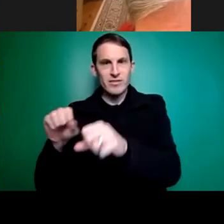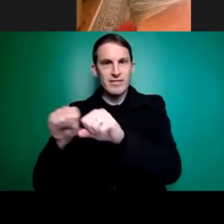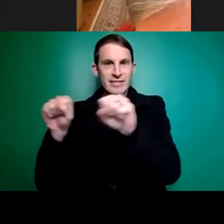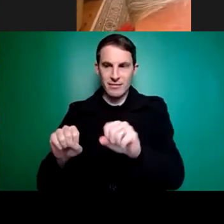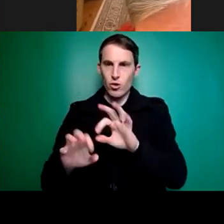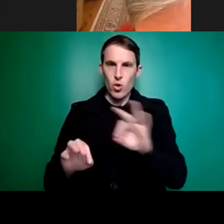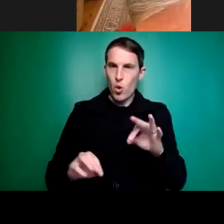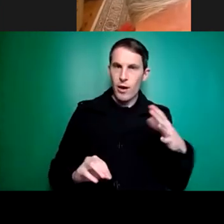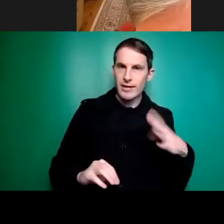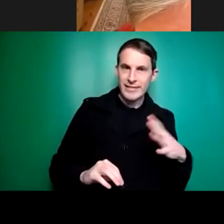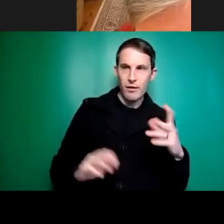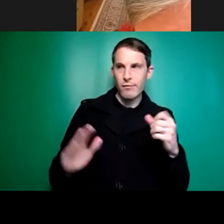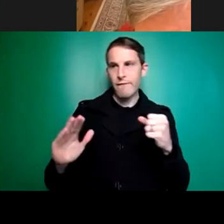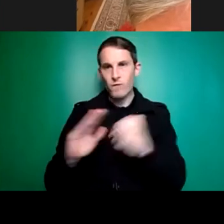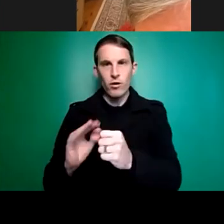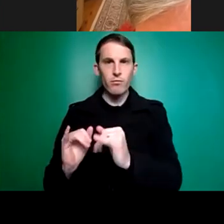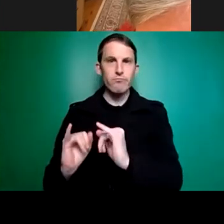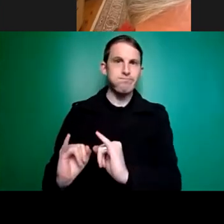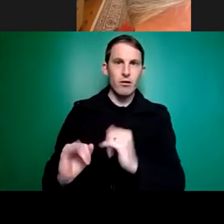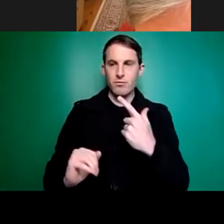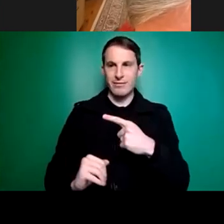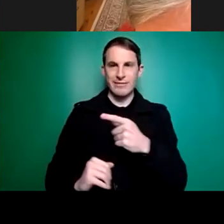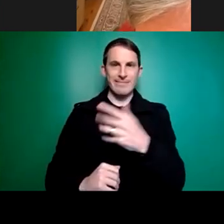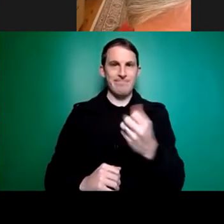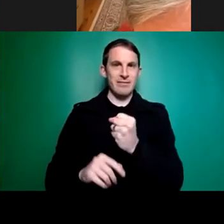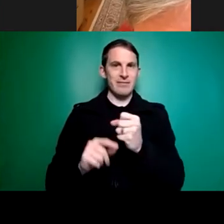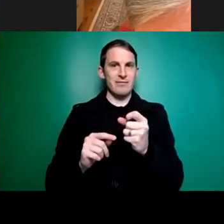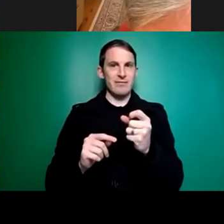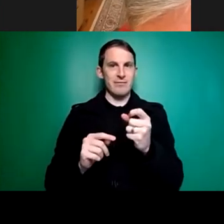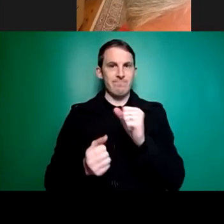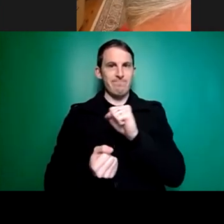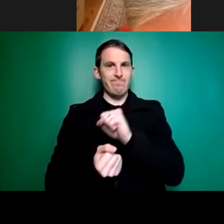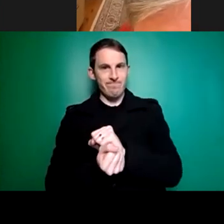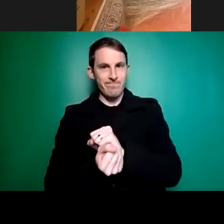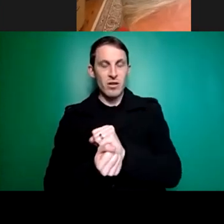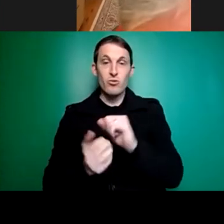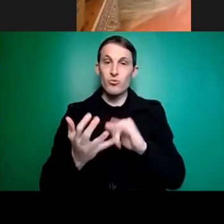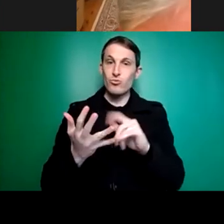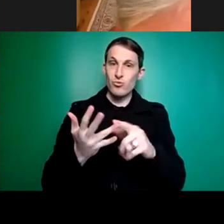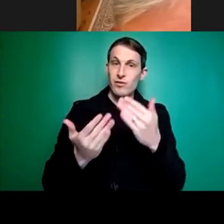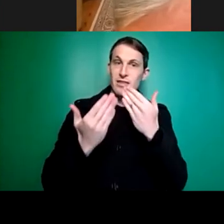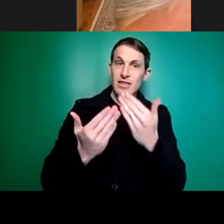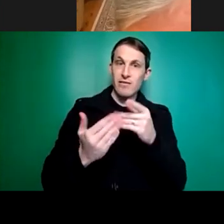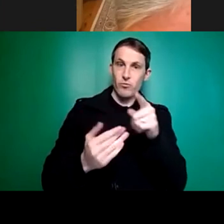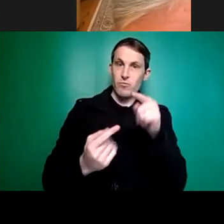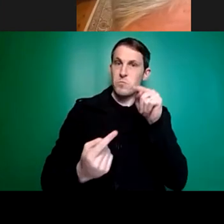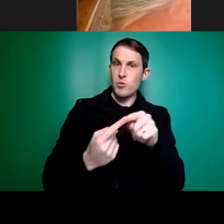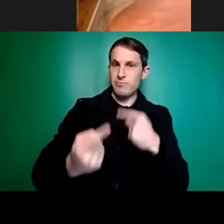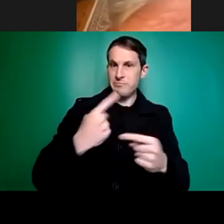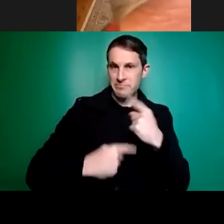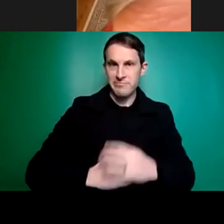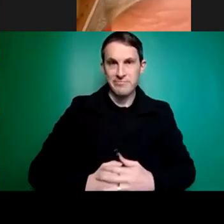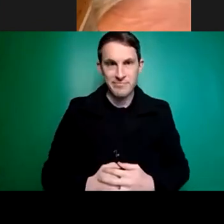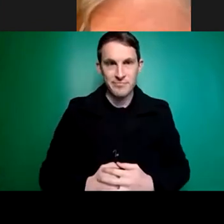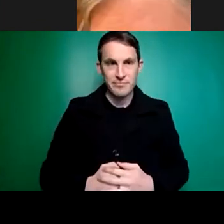move into it in order to comply with the Royal Commission recommendations. So thank you for picking up that point. And